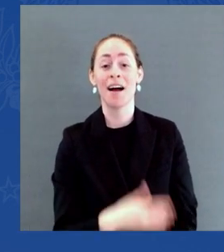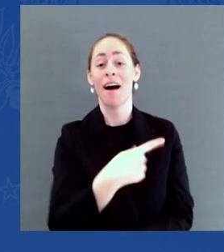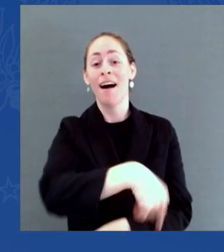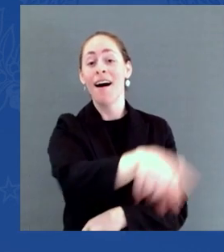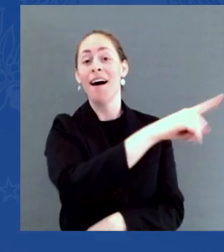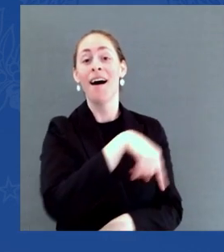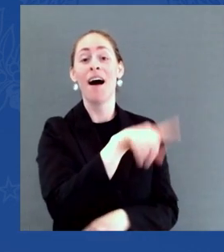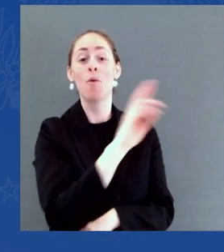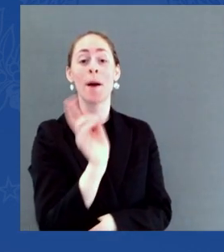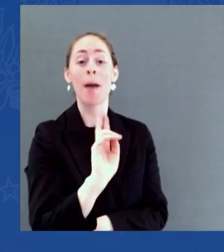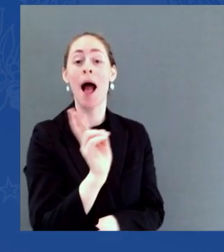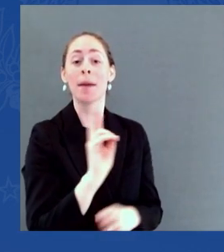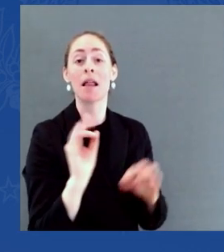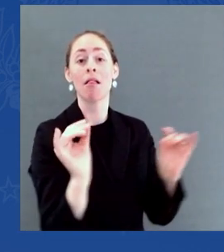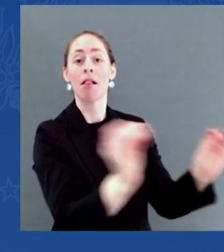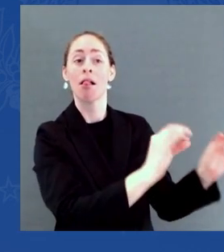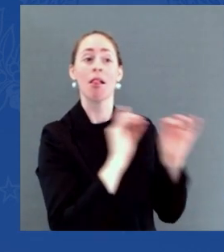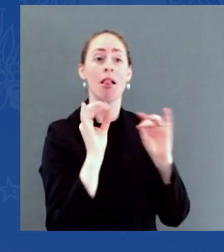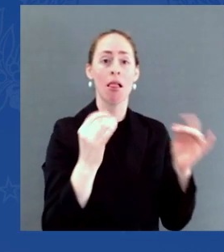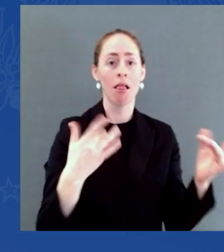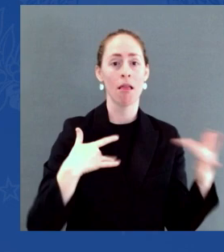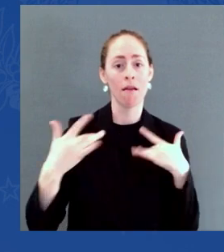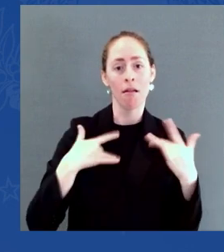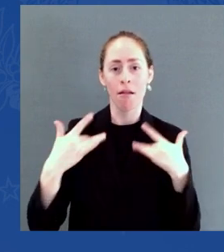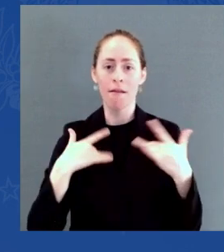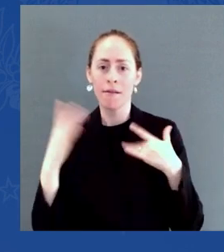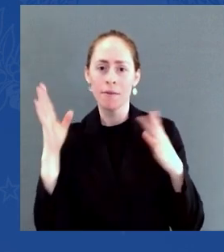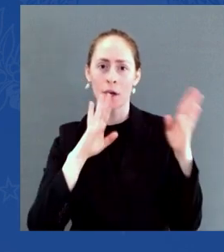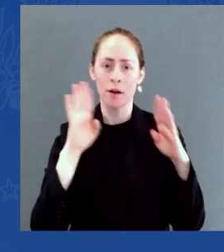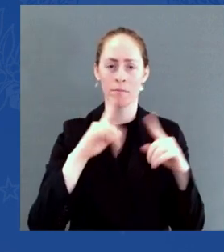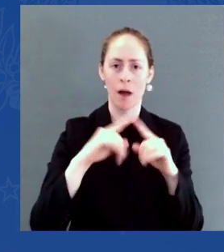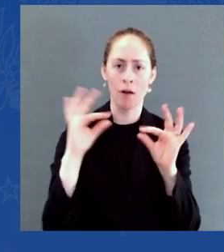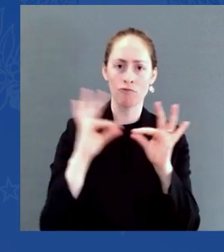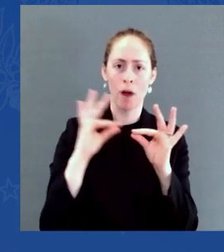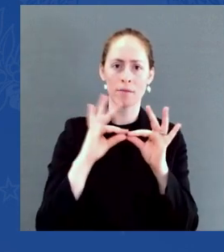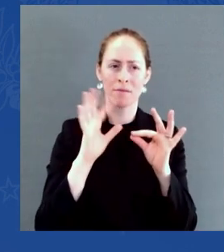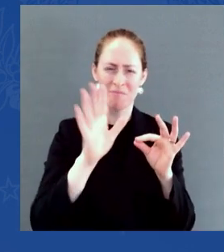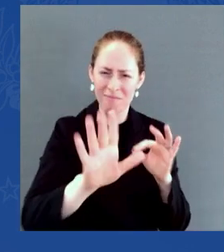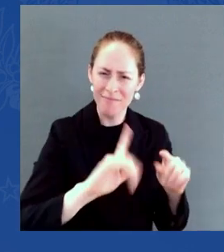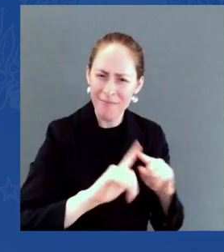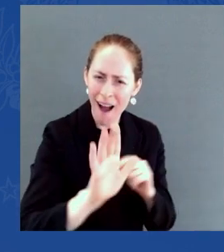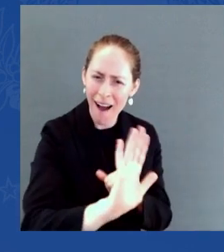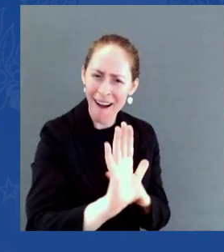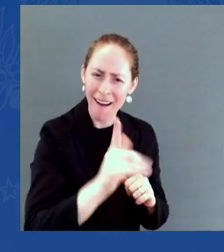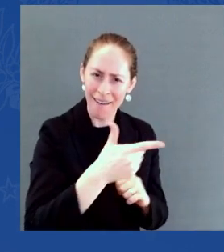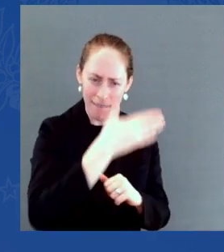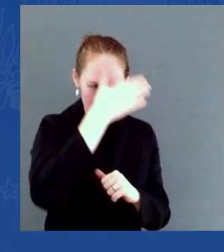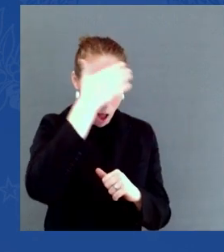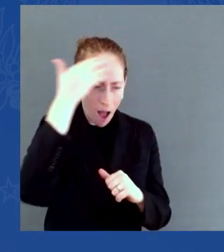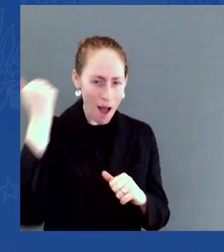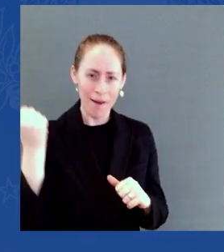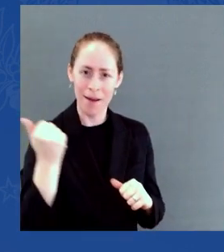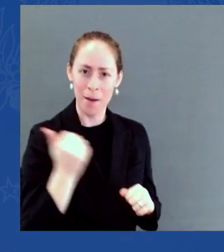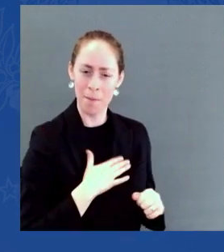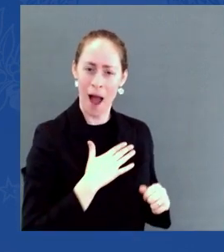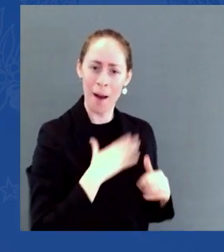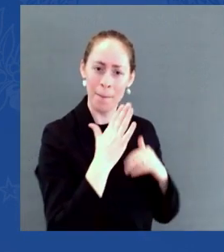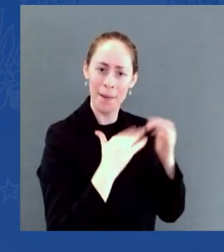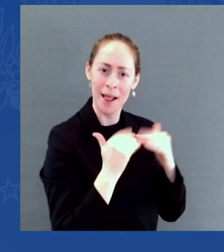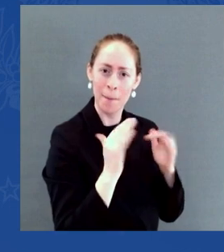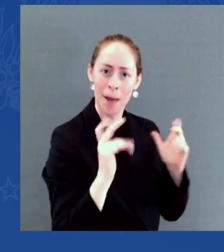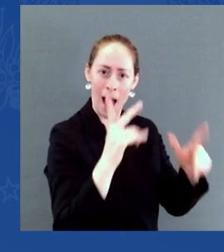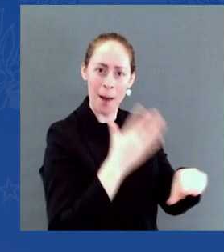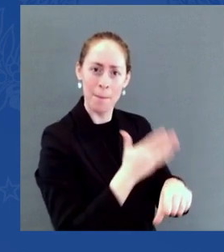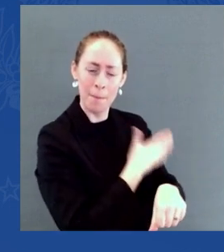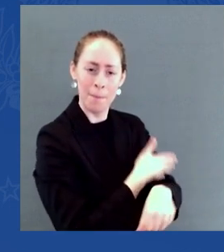for families. Why is that? I don't want to speculate on anyone's motive, but it's always easier to complain about a problem than to